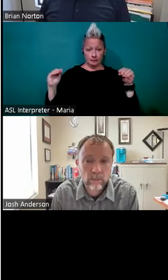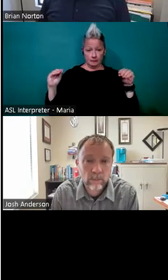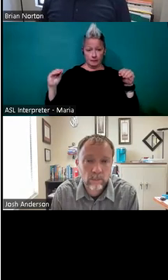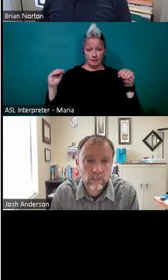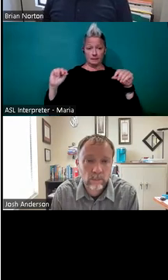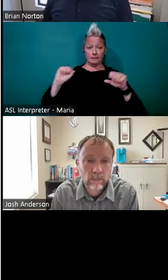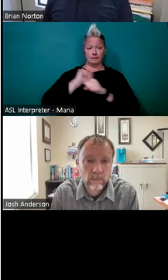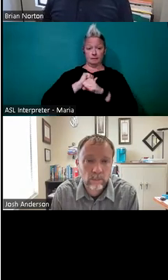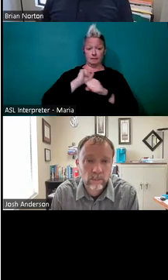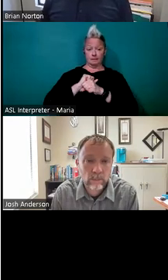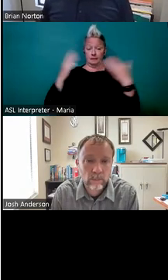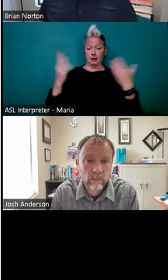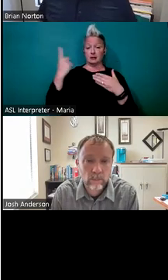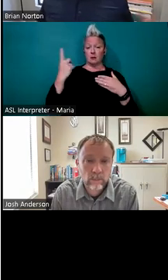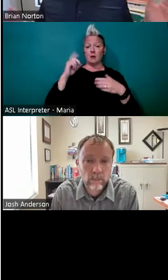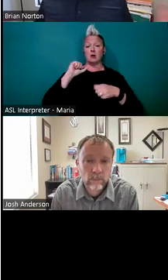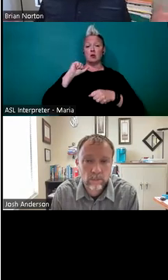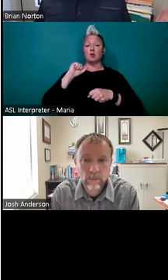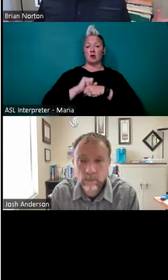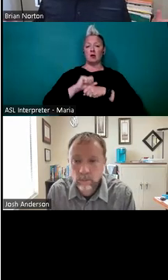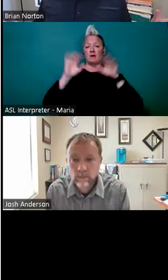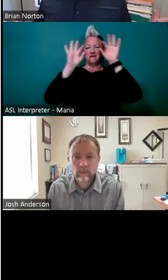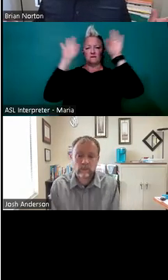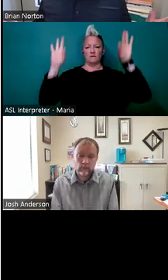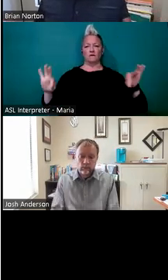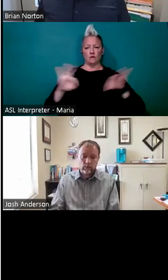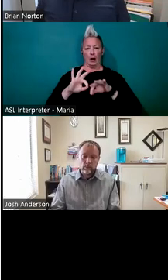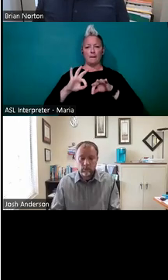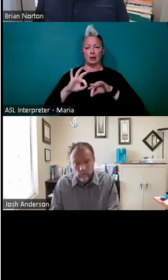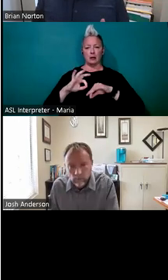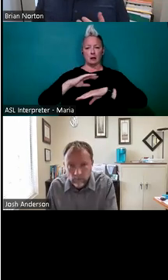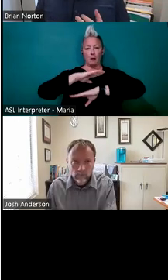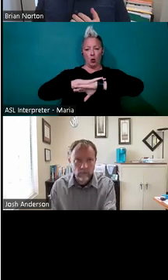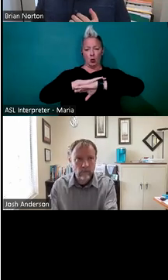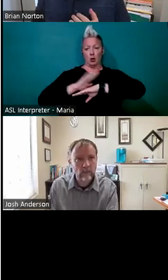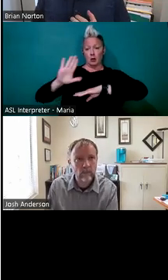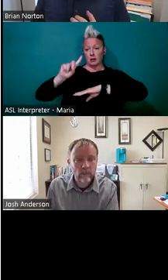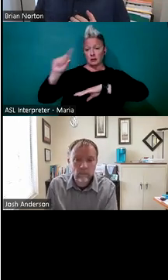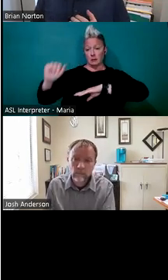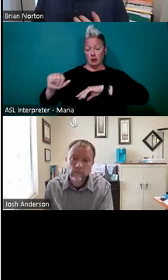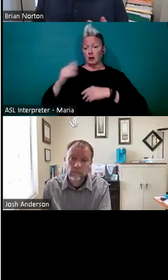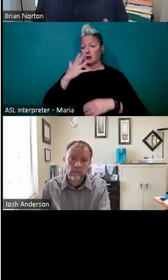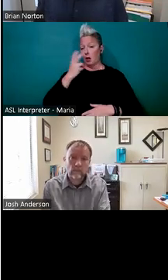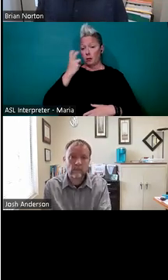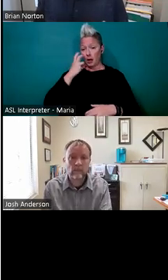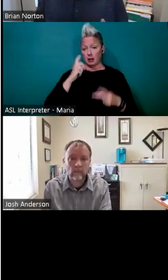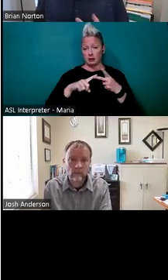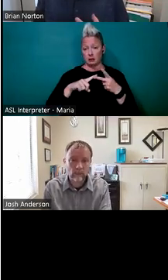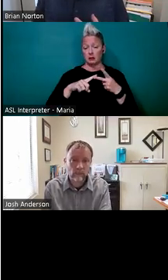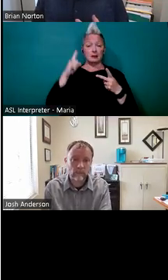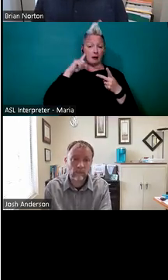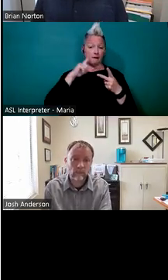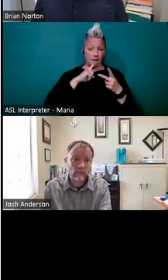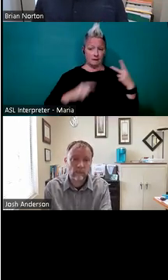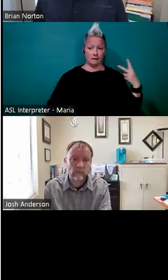job is someone works behind the framing booth. Um, the person's disability is they are colorblind and they are deaf.